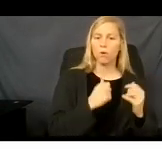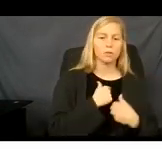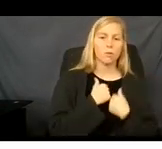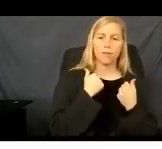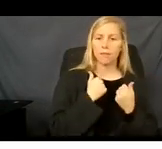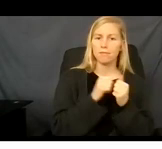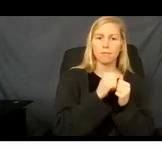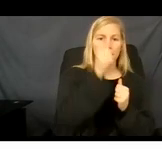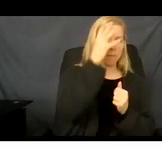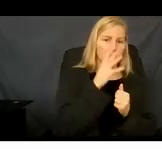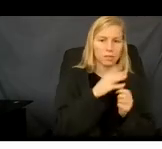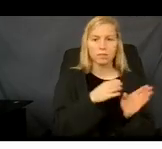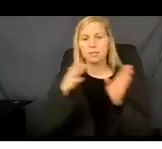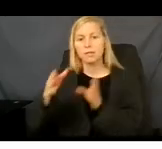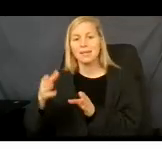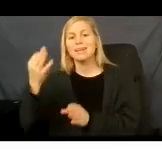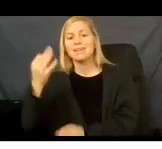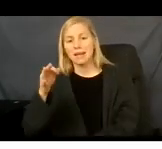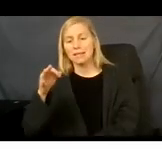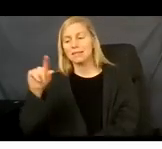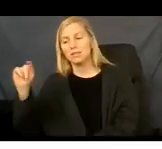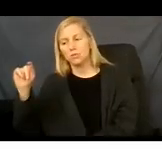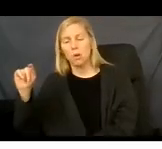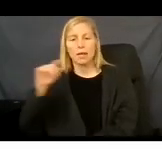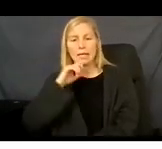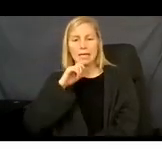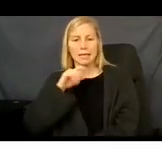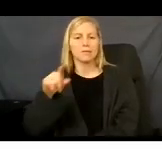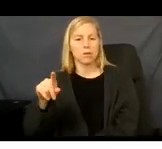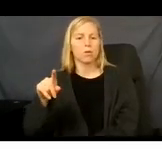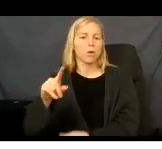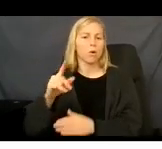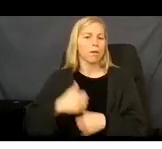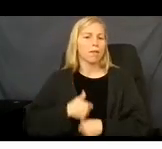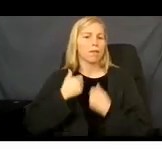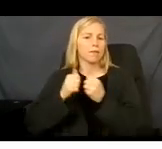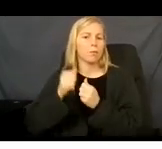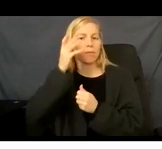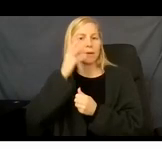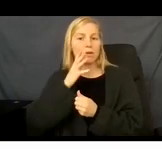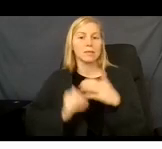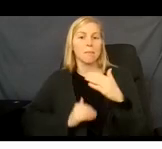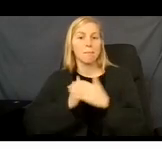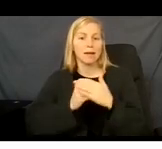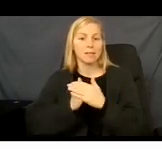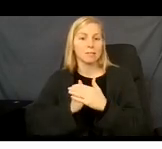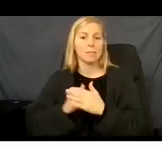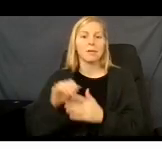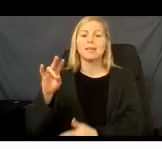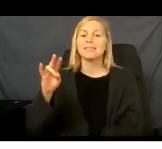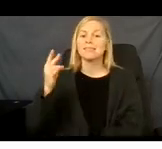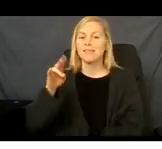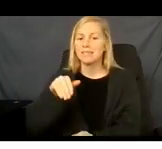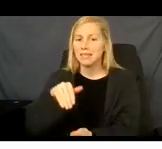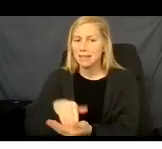19 to 20 not living with parents. Maximum income would be 17,775. Living with